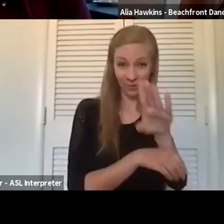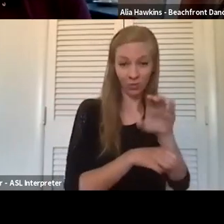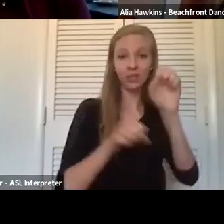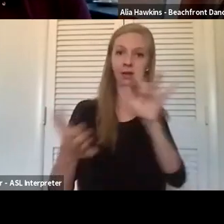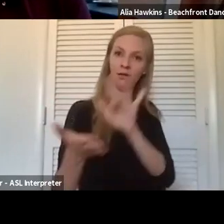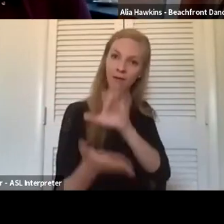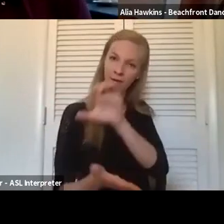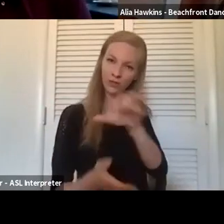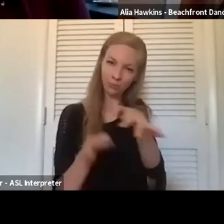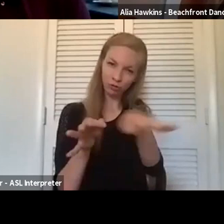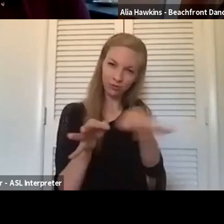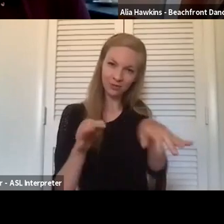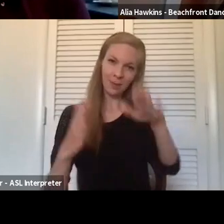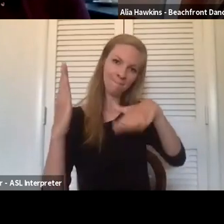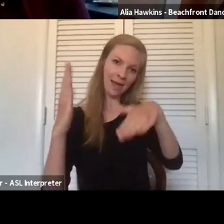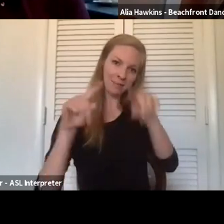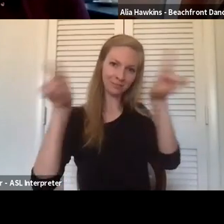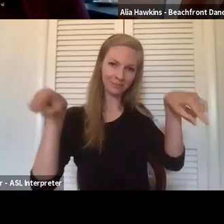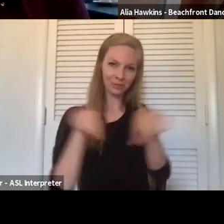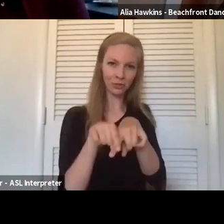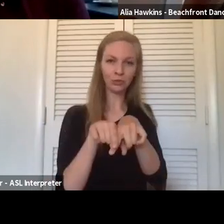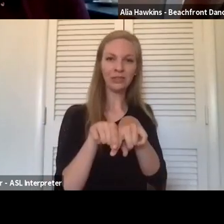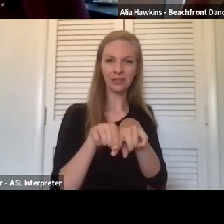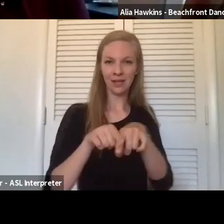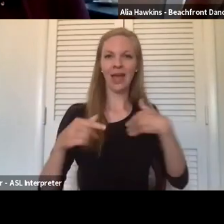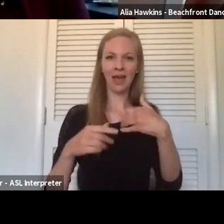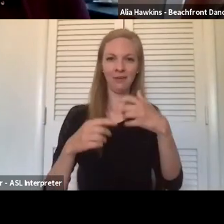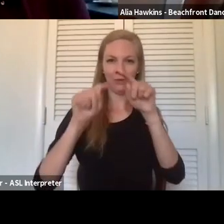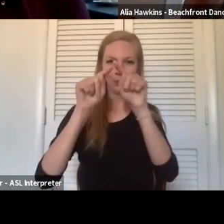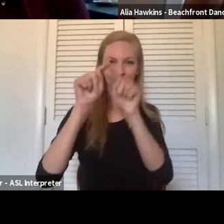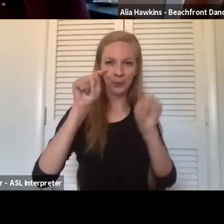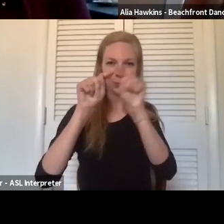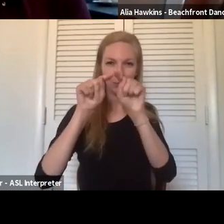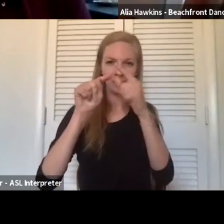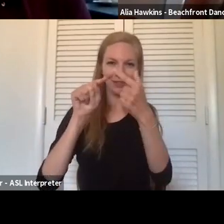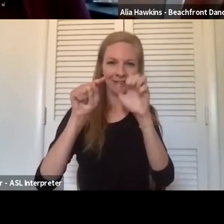the bottom of your video screen through the little gear icon that has the settings.